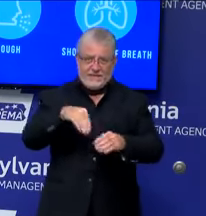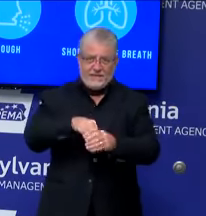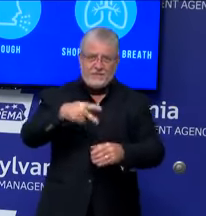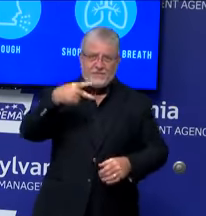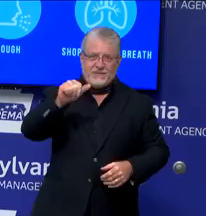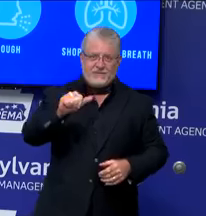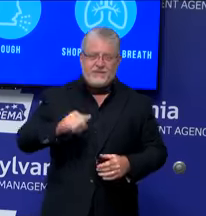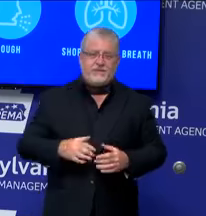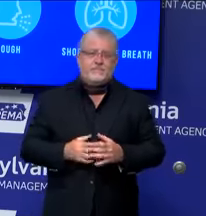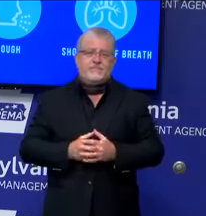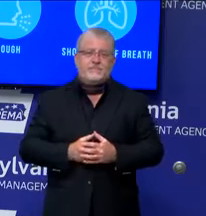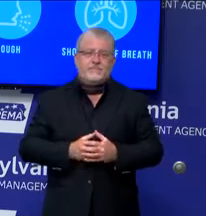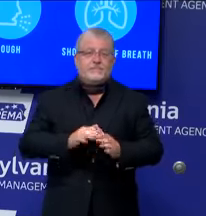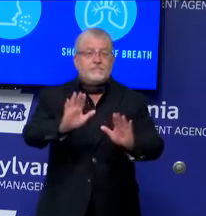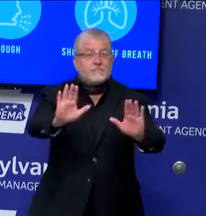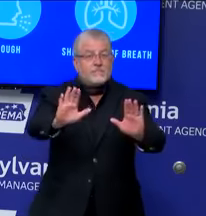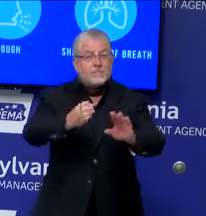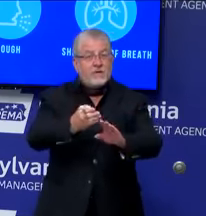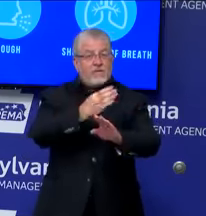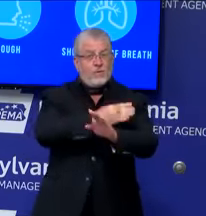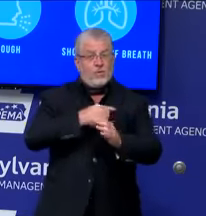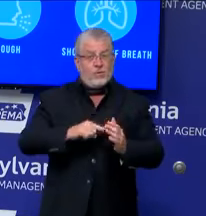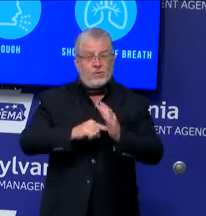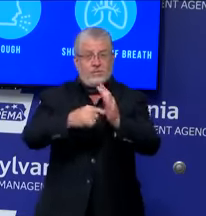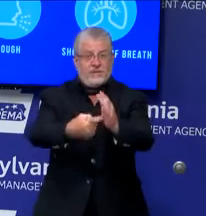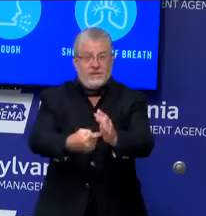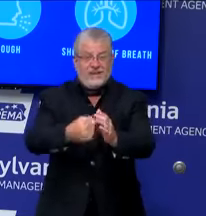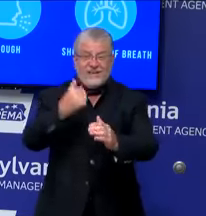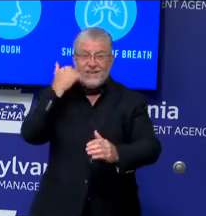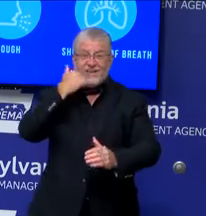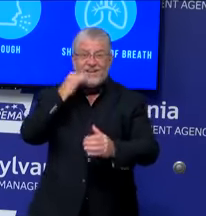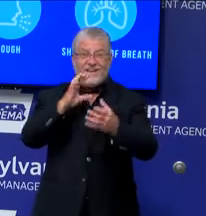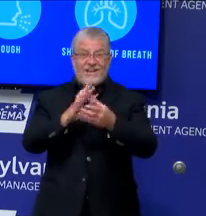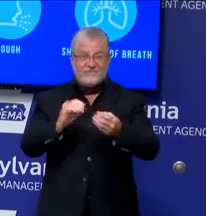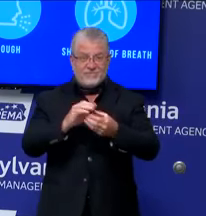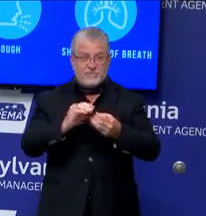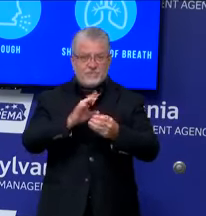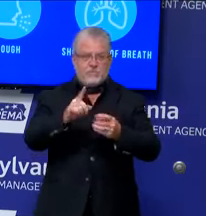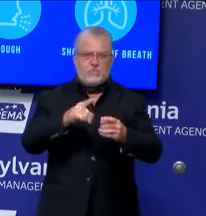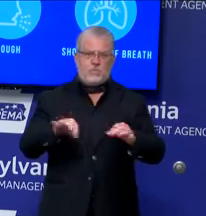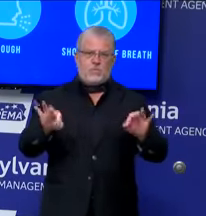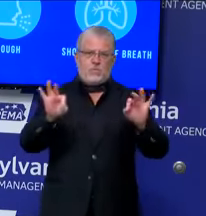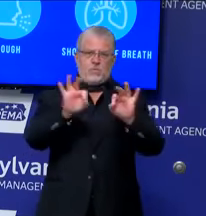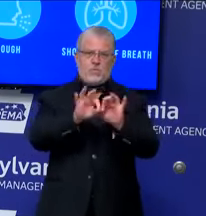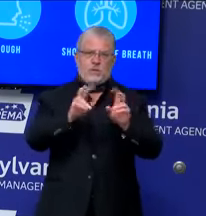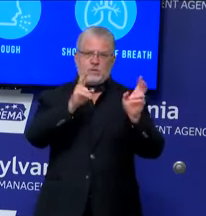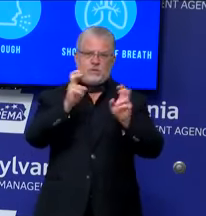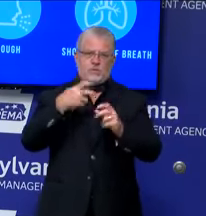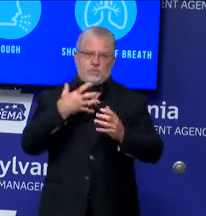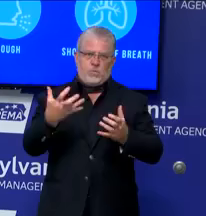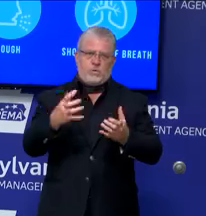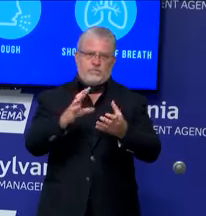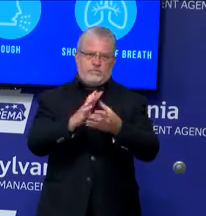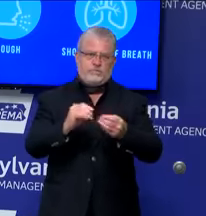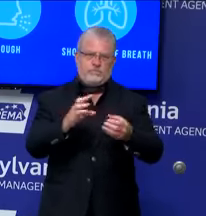Before I begin, however, with the daily updates, there is an important issue that I would like to address.